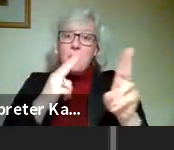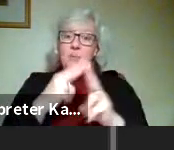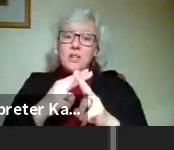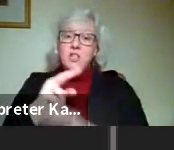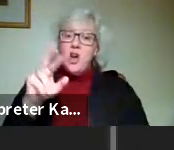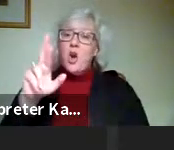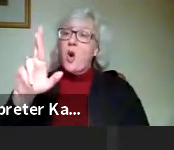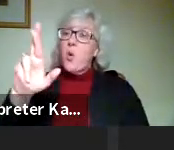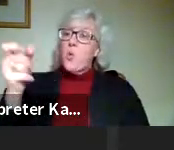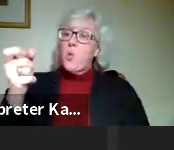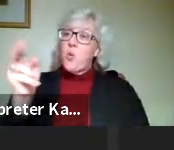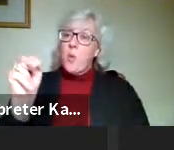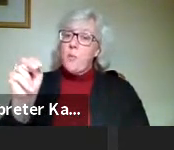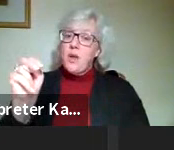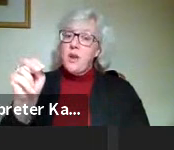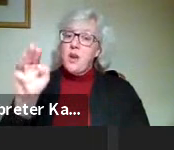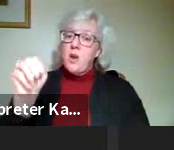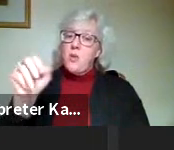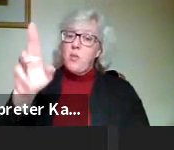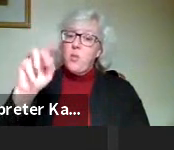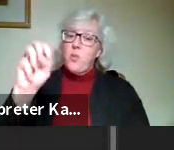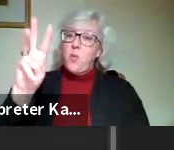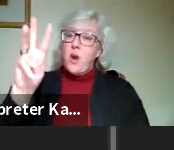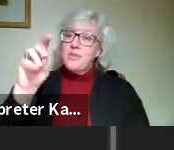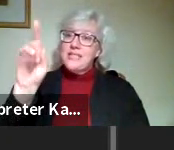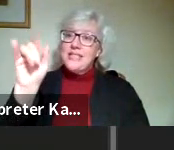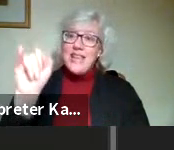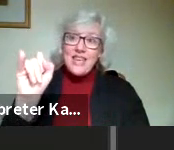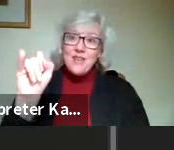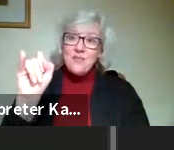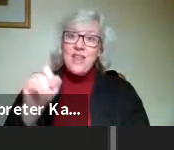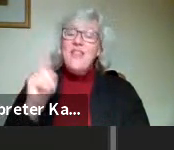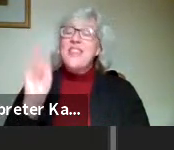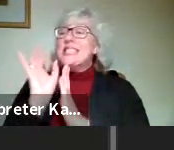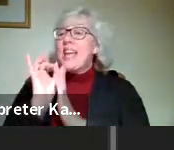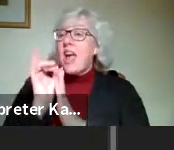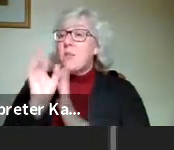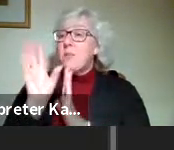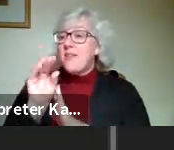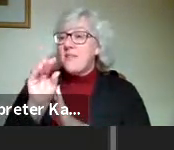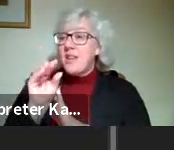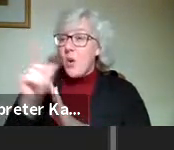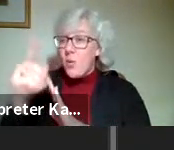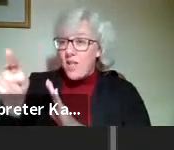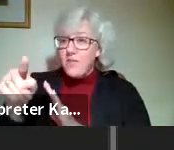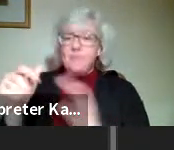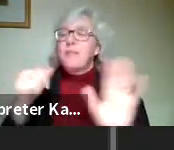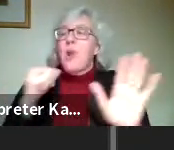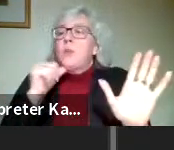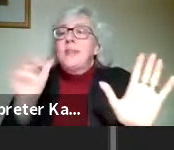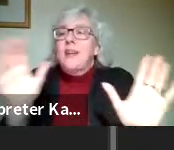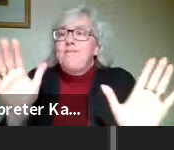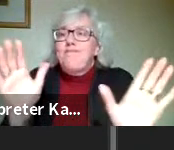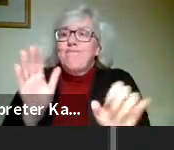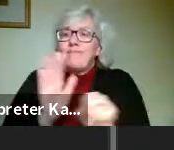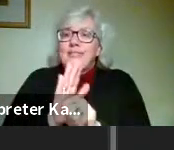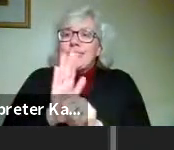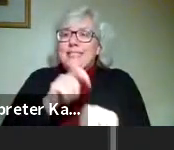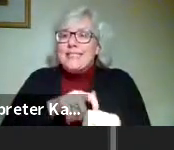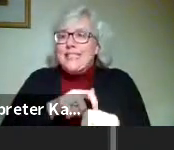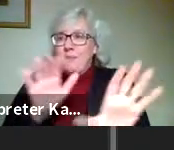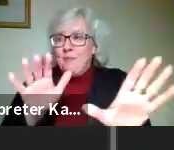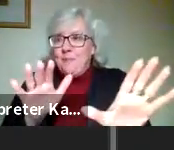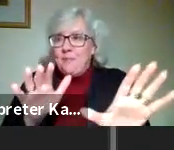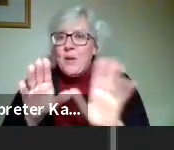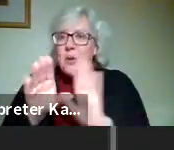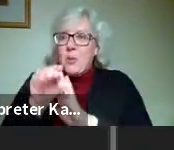Murawski for the search. And this is an eight-minute video, you guys, so we don't have quite enough time